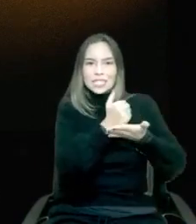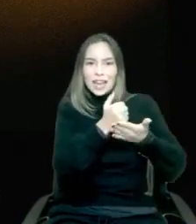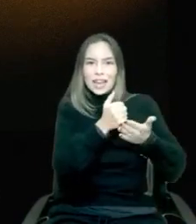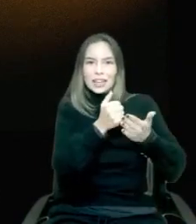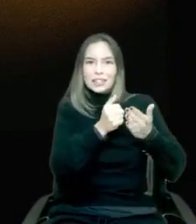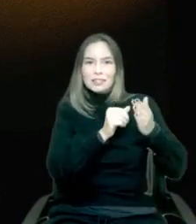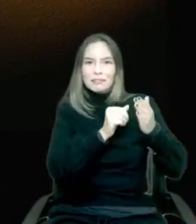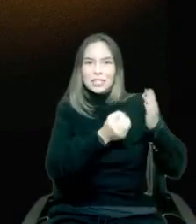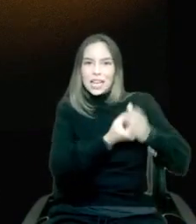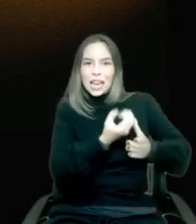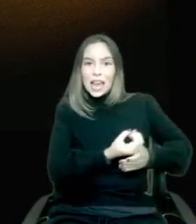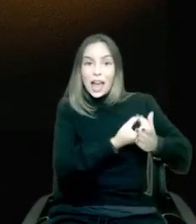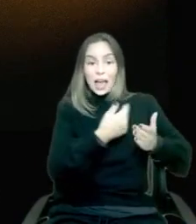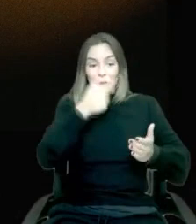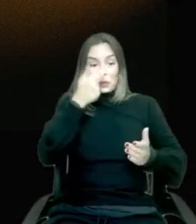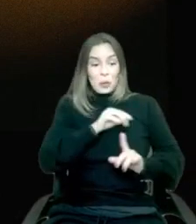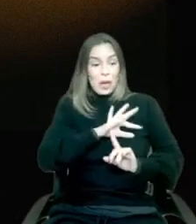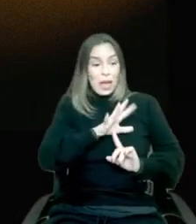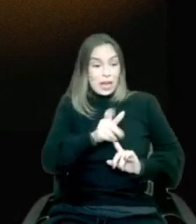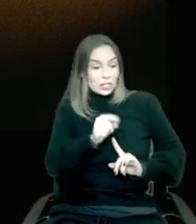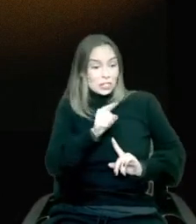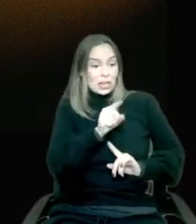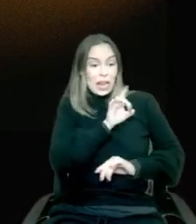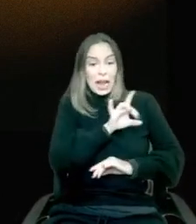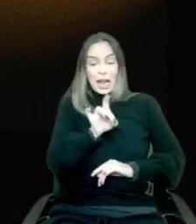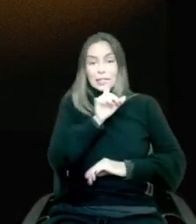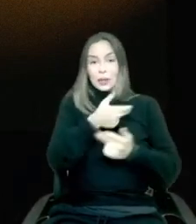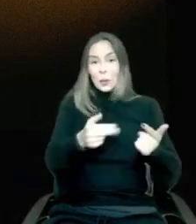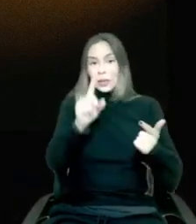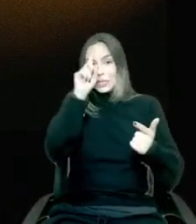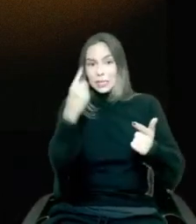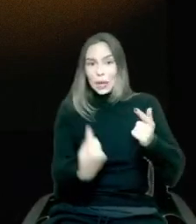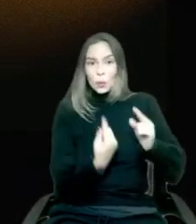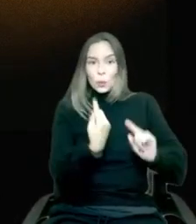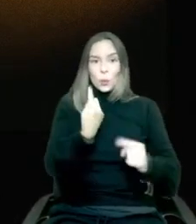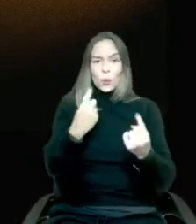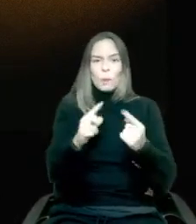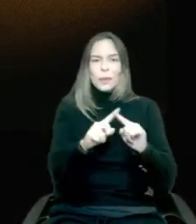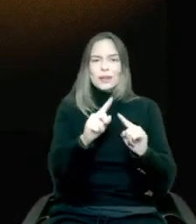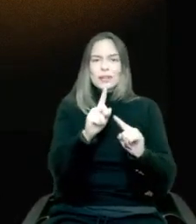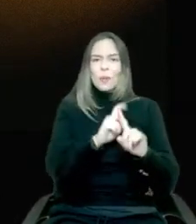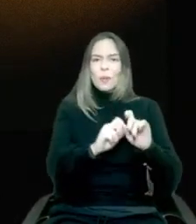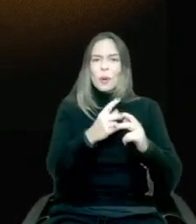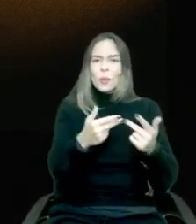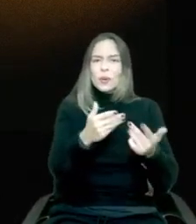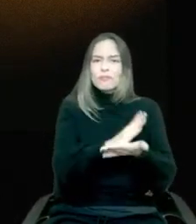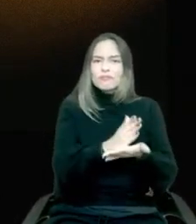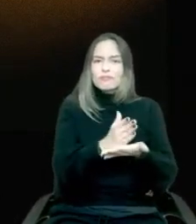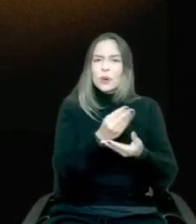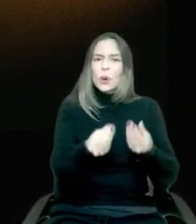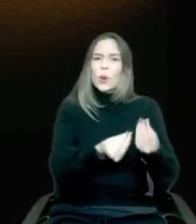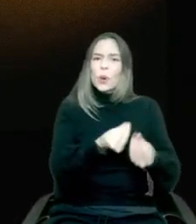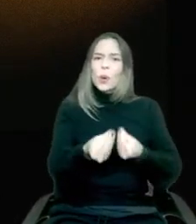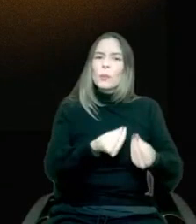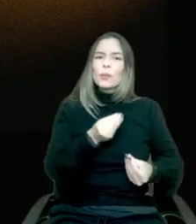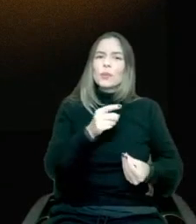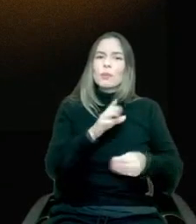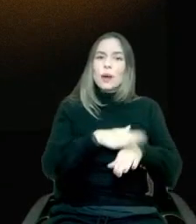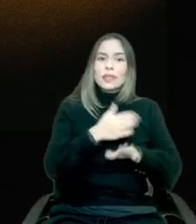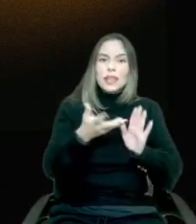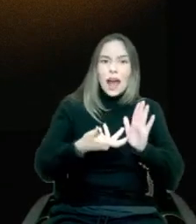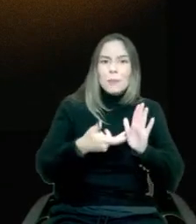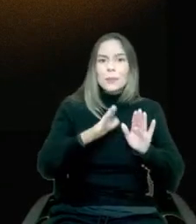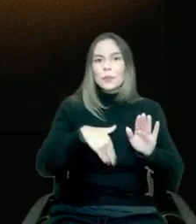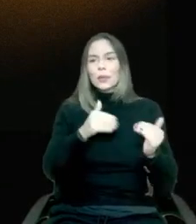artist, and everything is personal. And there's some places in the middle on how we can get faster and more proper. One of the